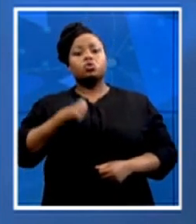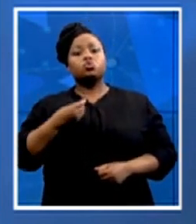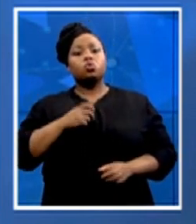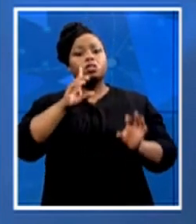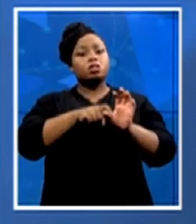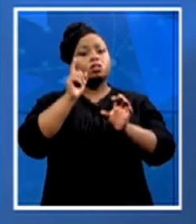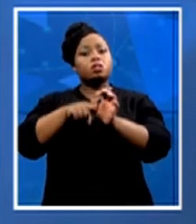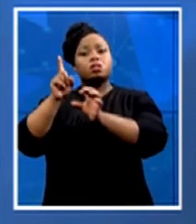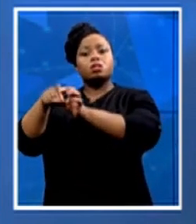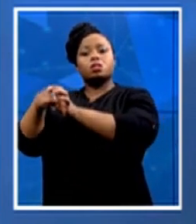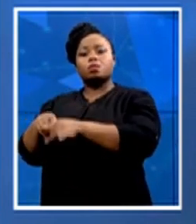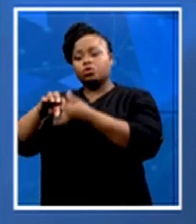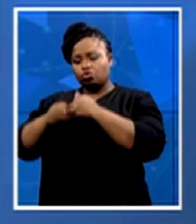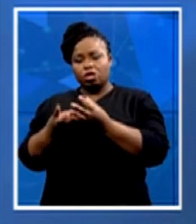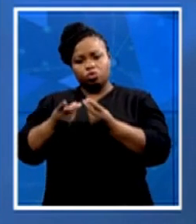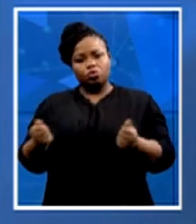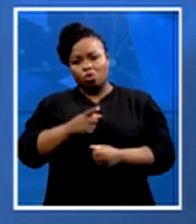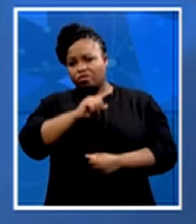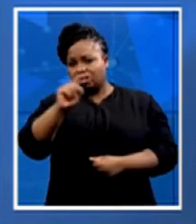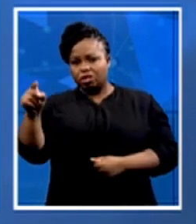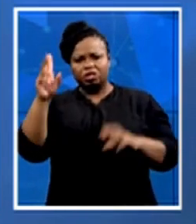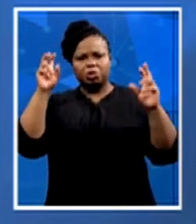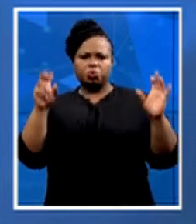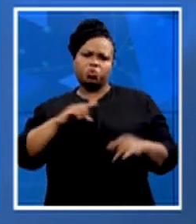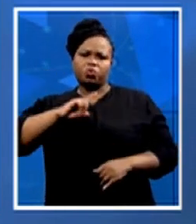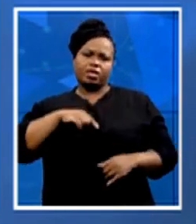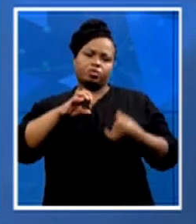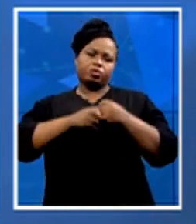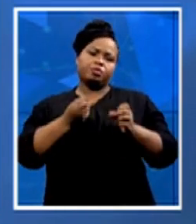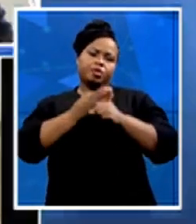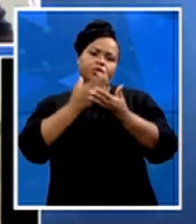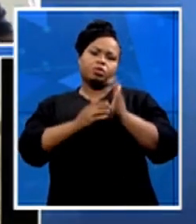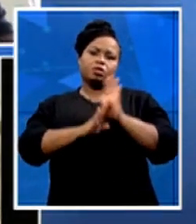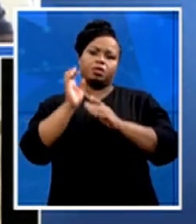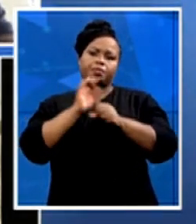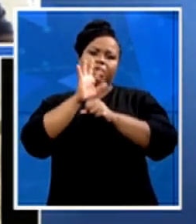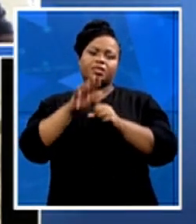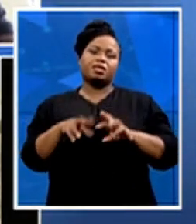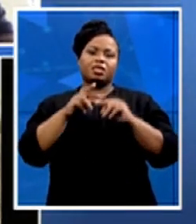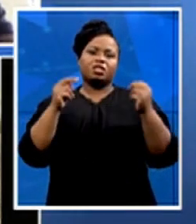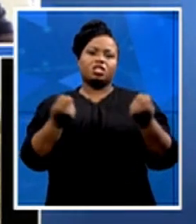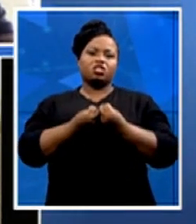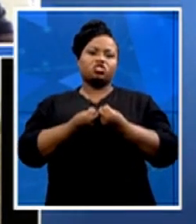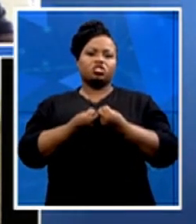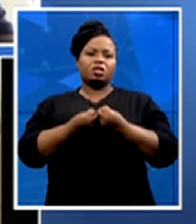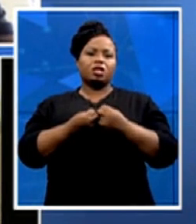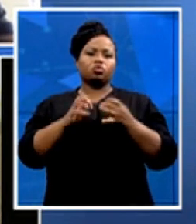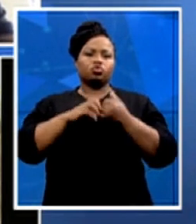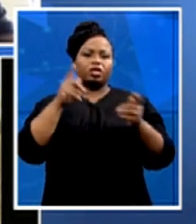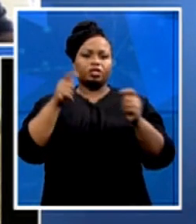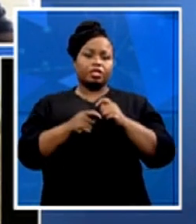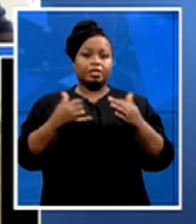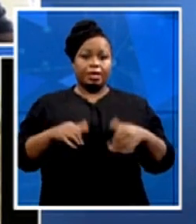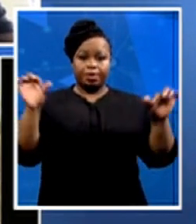if they are to impact the national discourse. And with that, we're bringing back the political